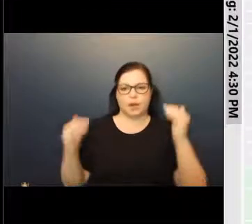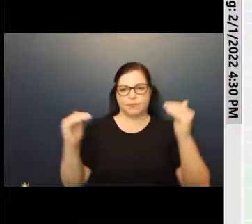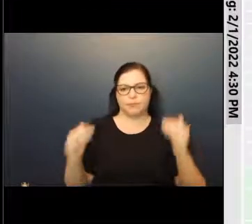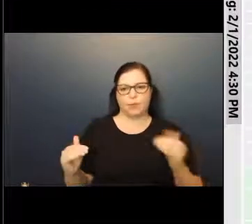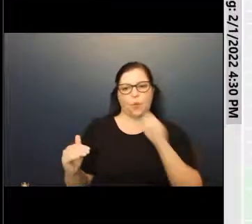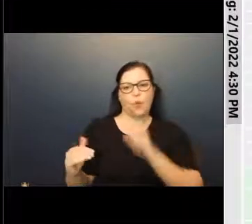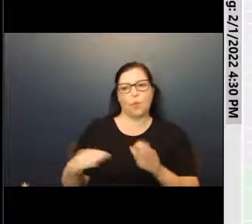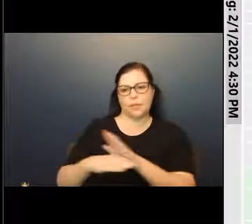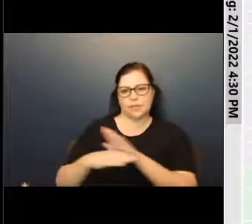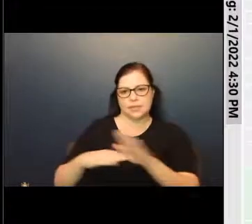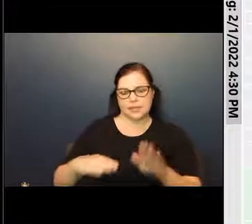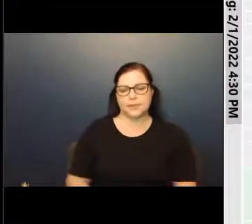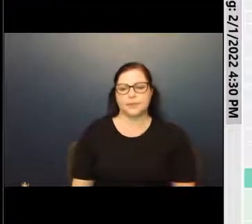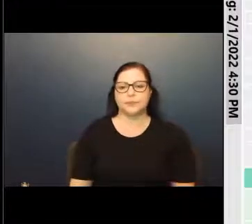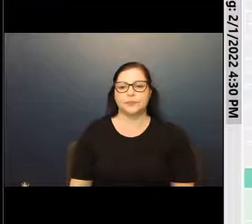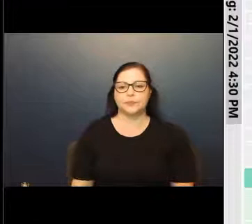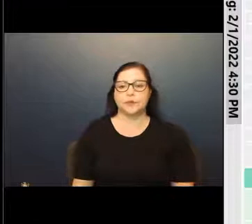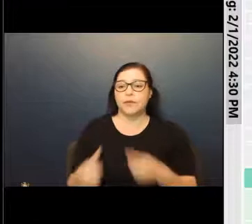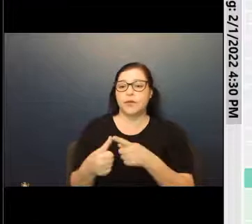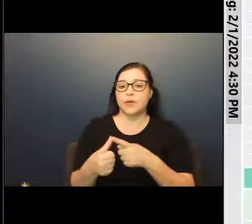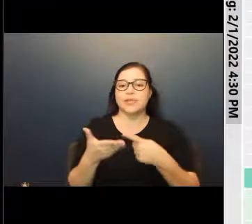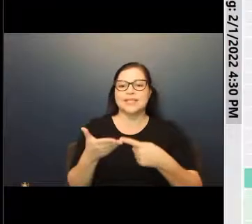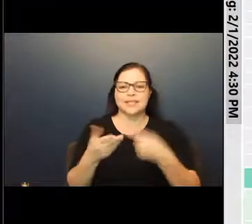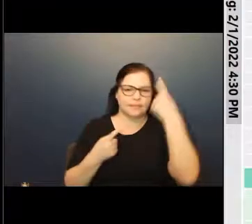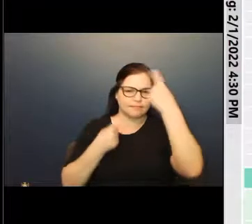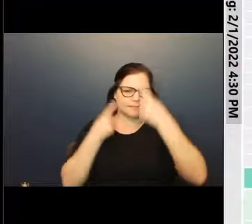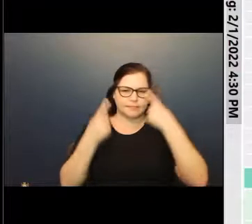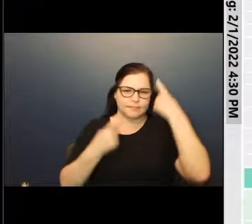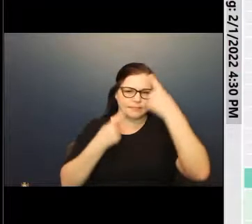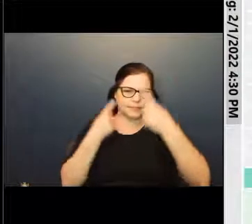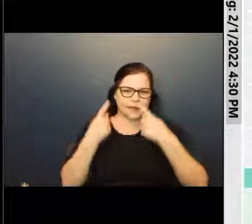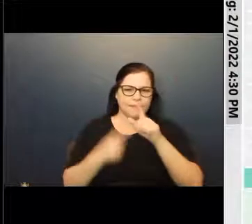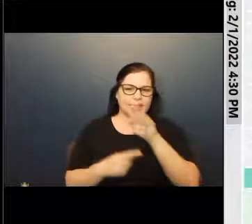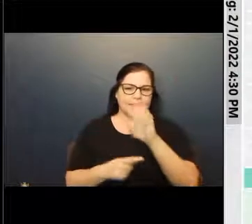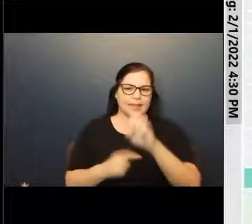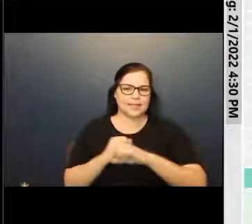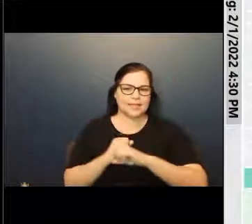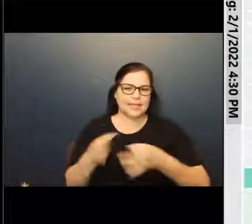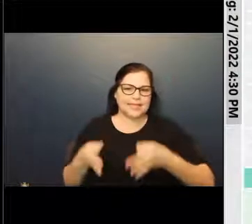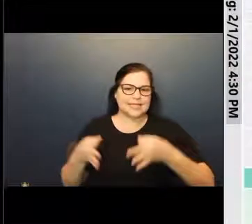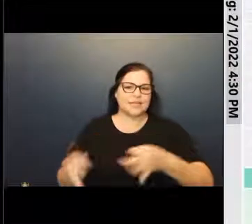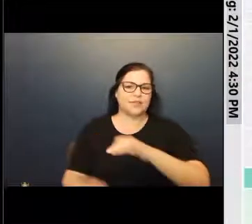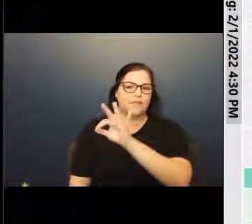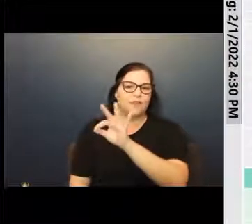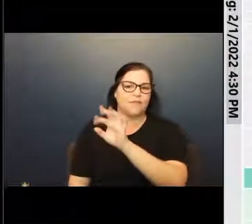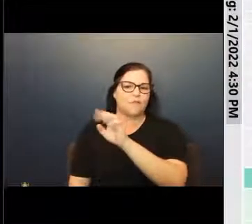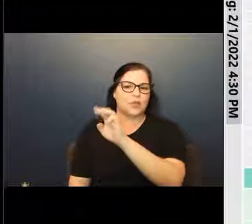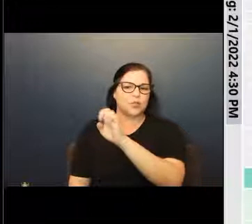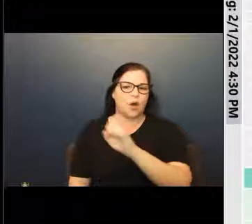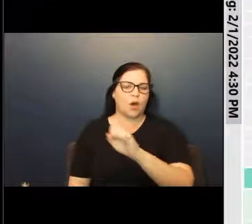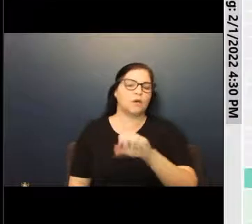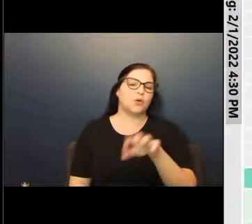business. First item is discussion and consideration of a lease extension request for Gino Francois and Rosanna Joseph